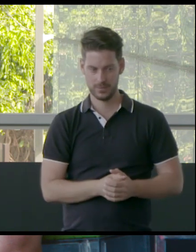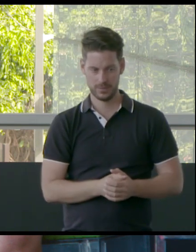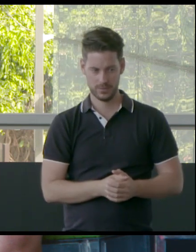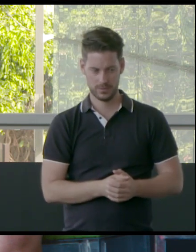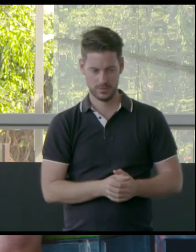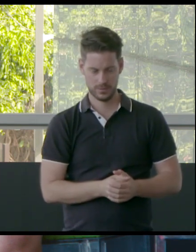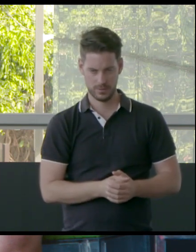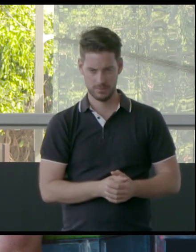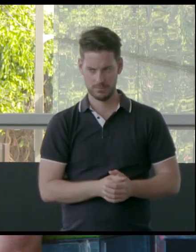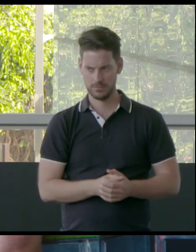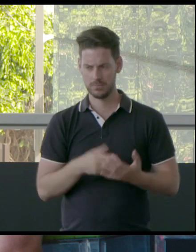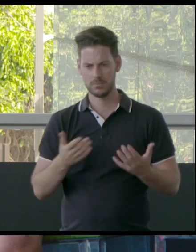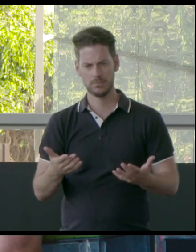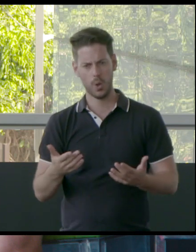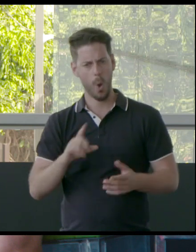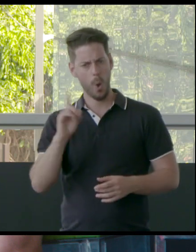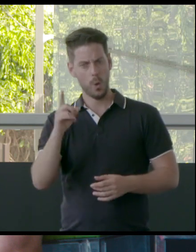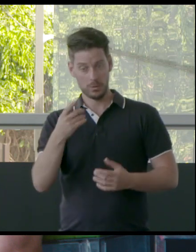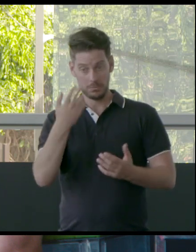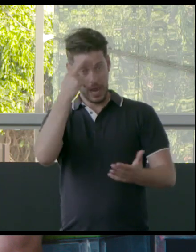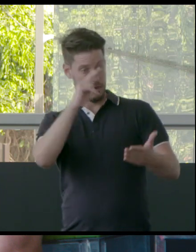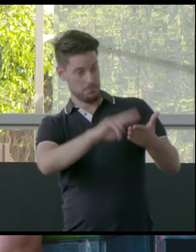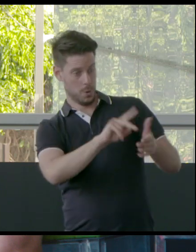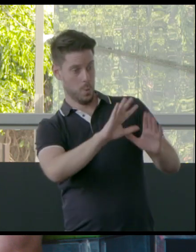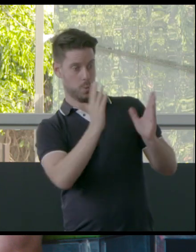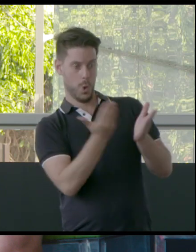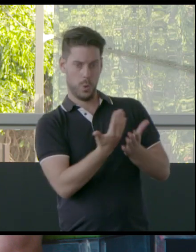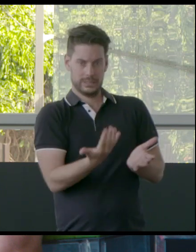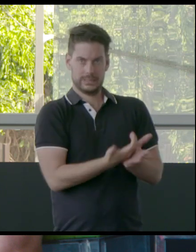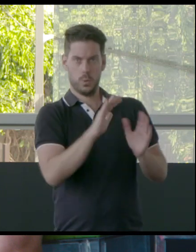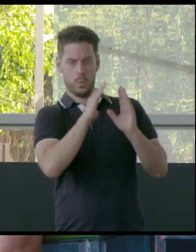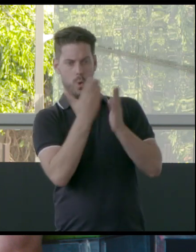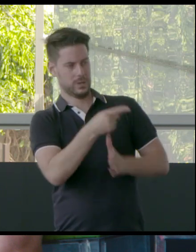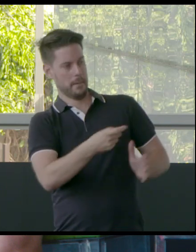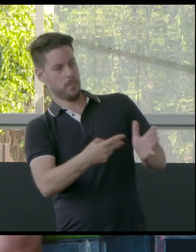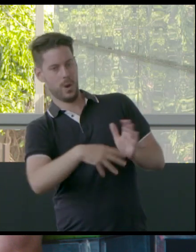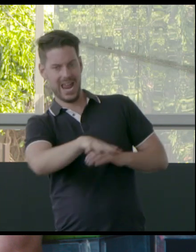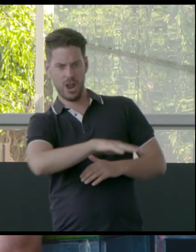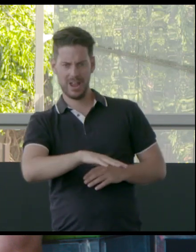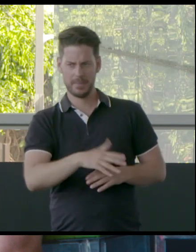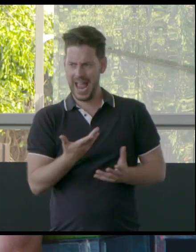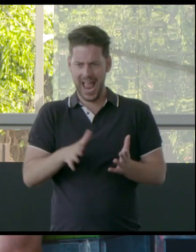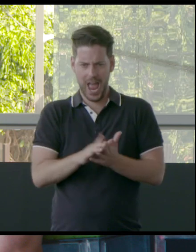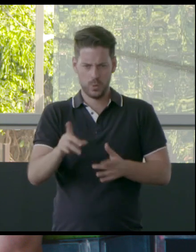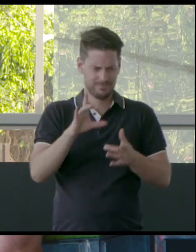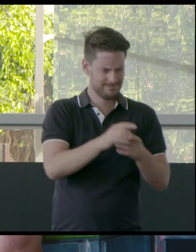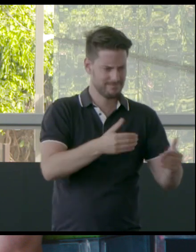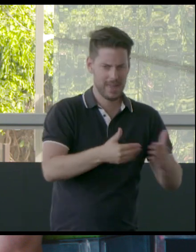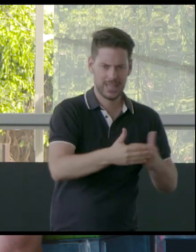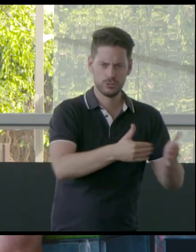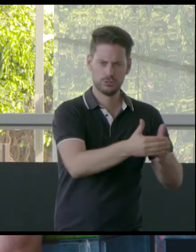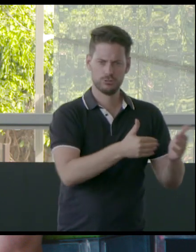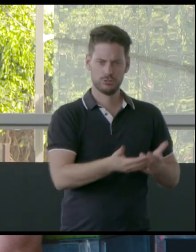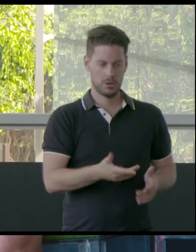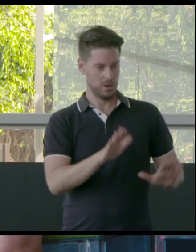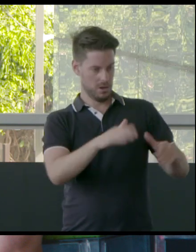And what is the plan for engaging in that? And who is responsible? And this is the conversation that we could be having with